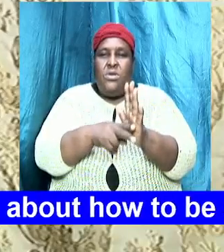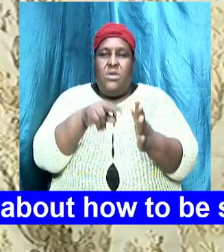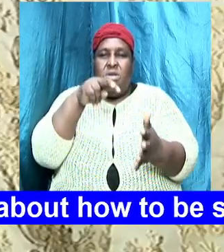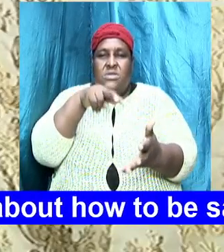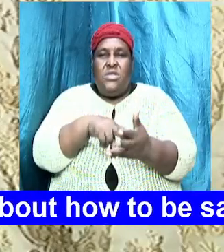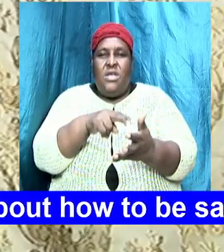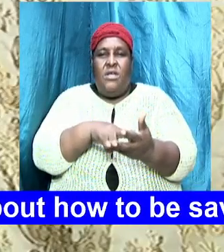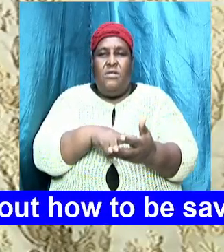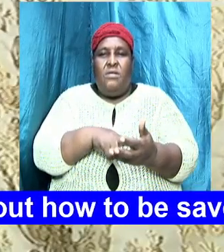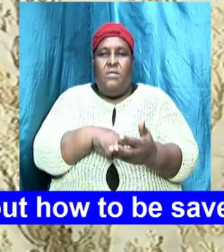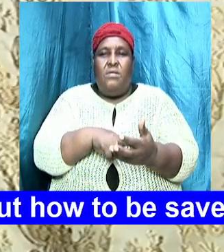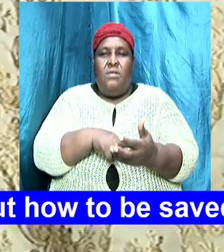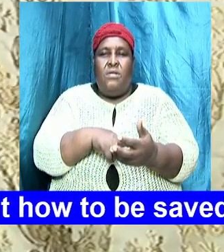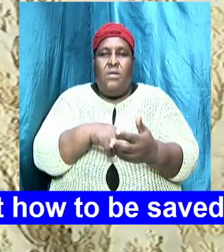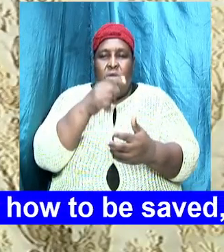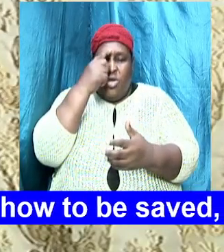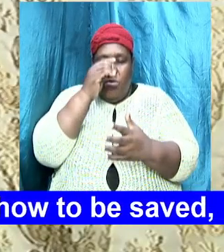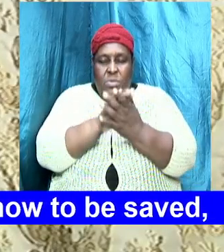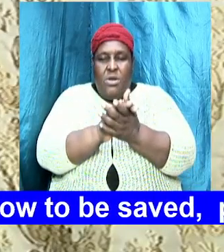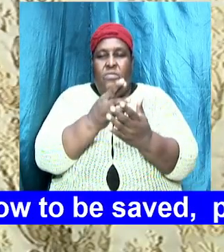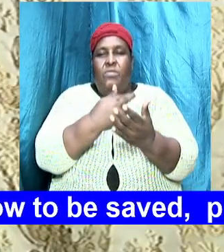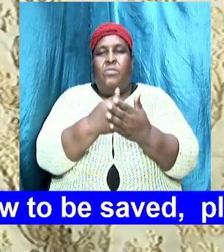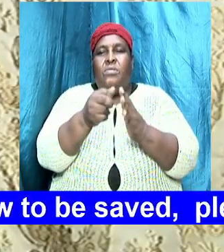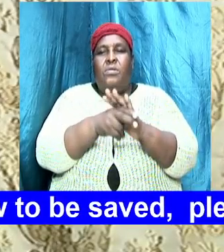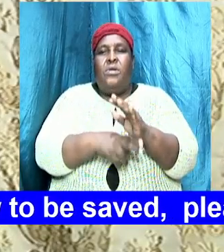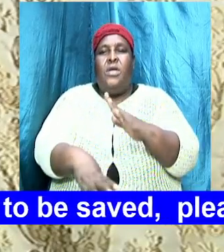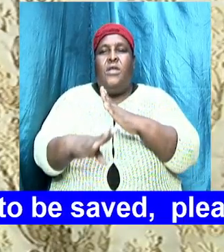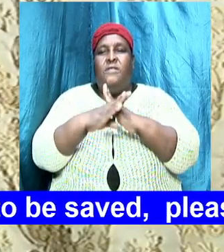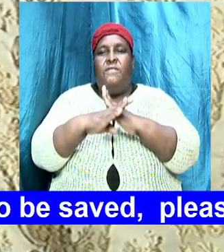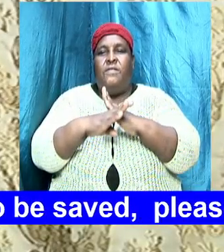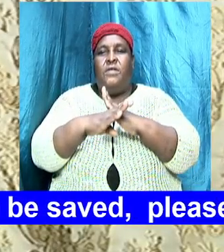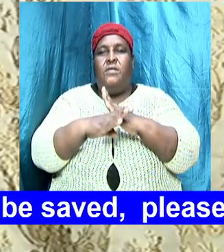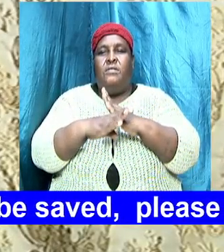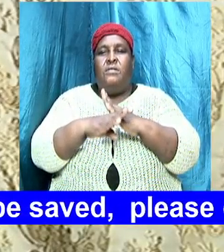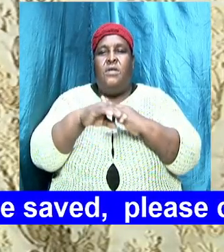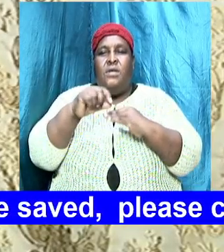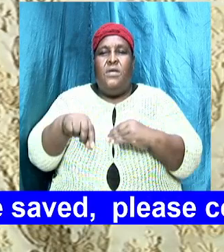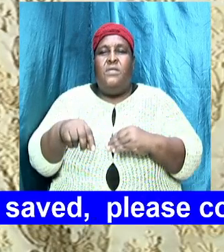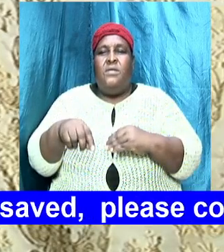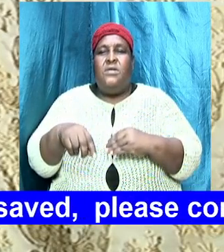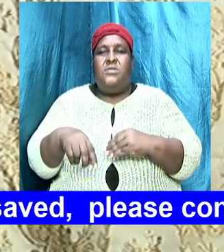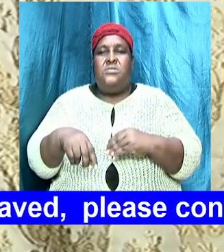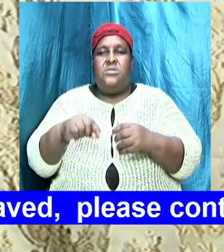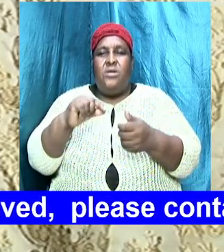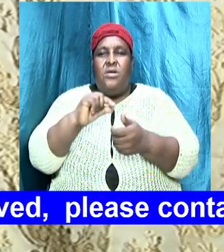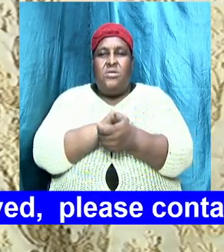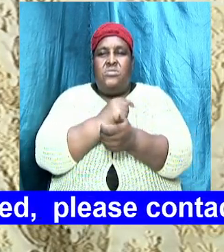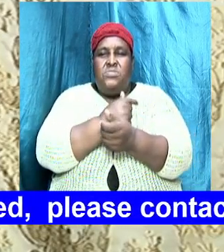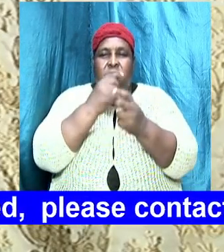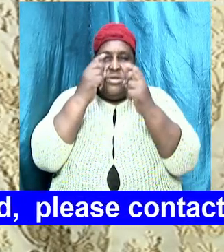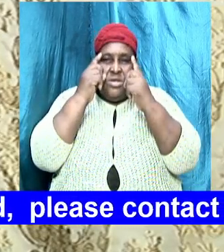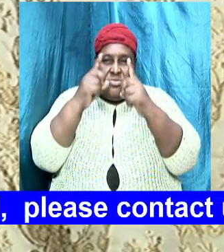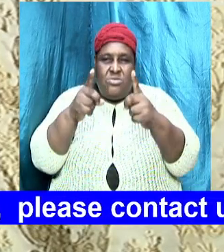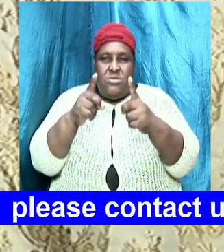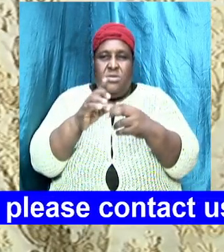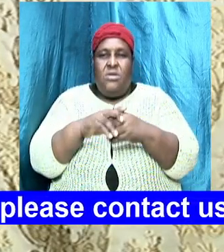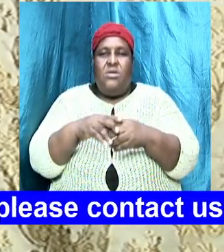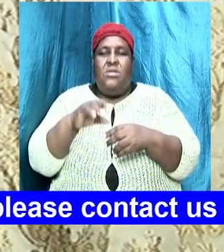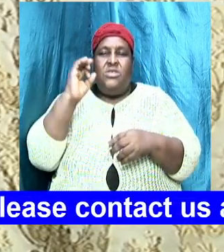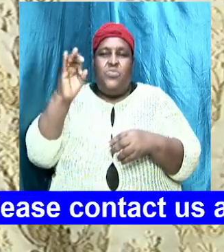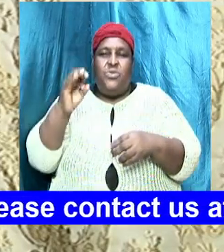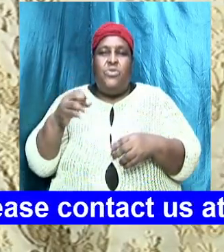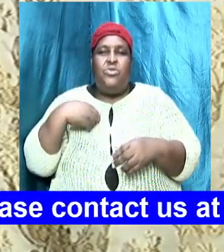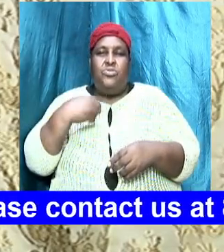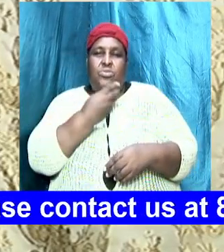righteousness we stand mighty God defending this heritage that has been passed down to us we